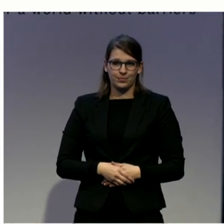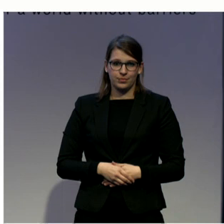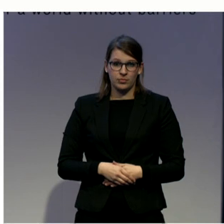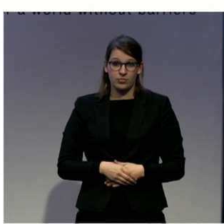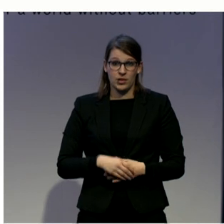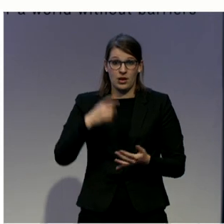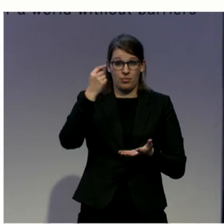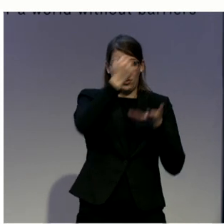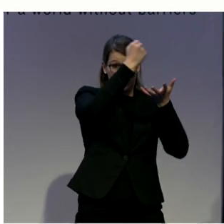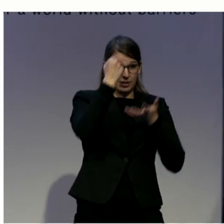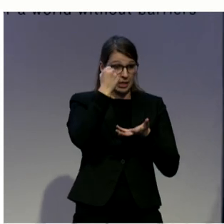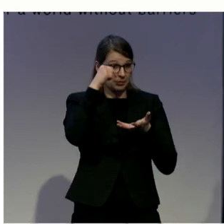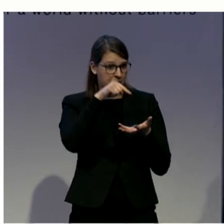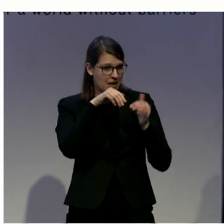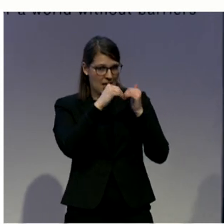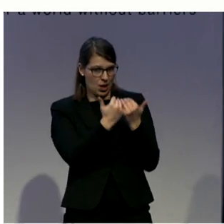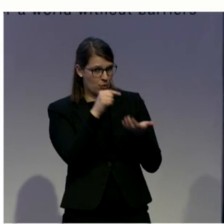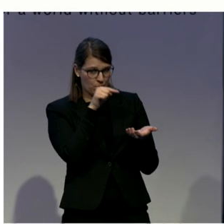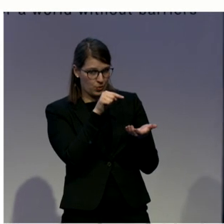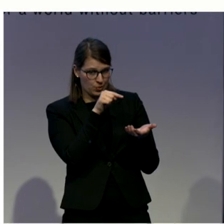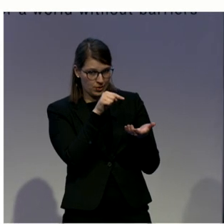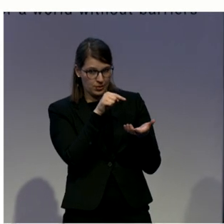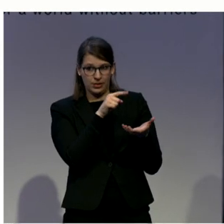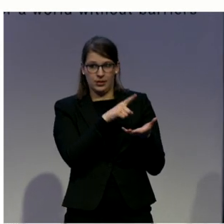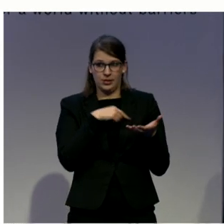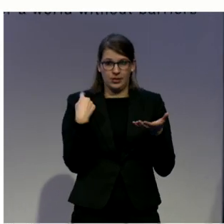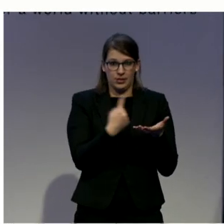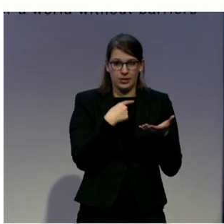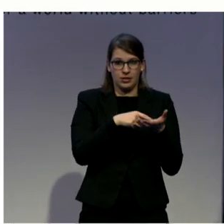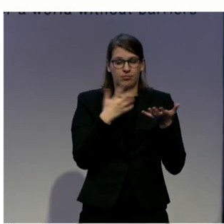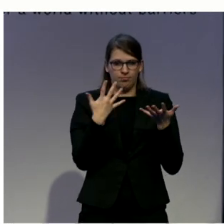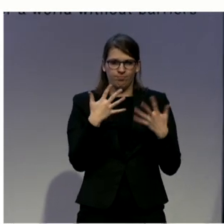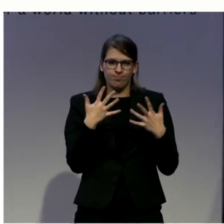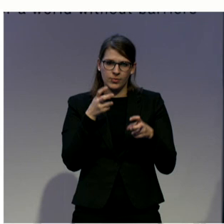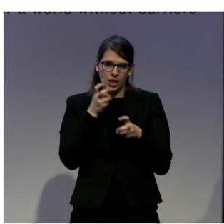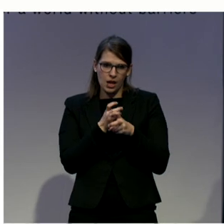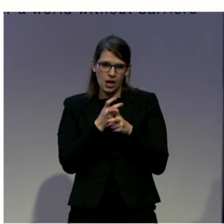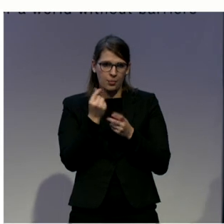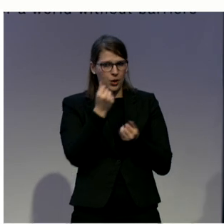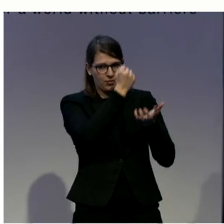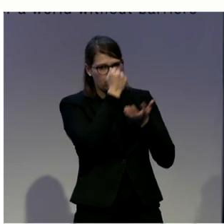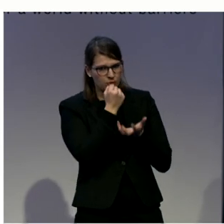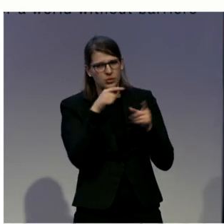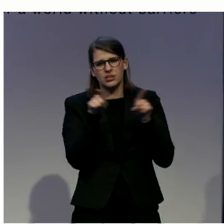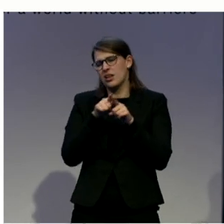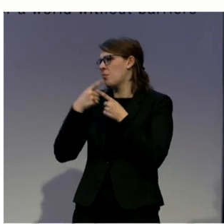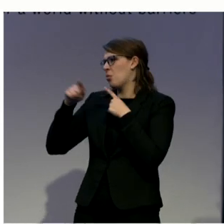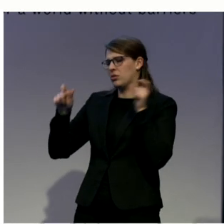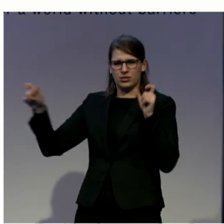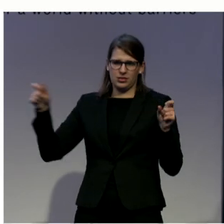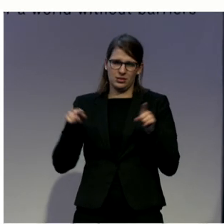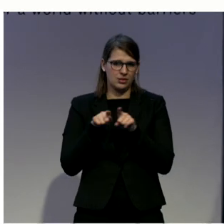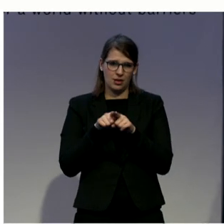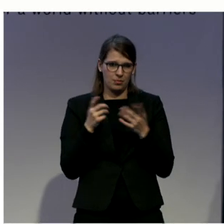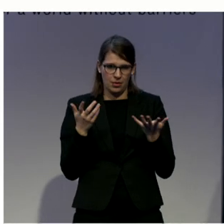like others, found it difficult to fund this type of project. But we think it's really important. So we put our own